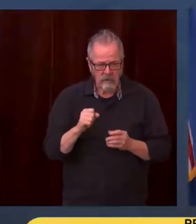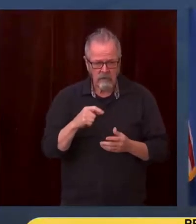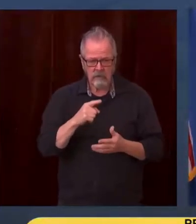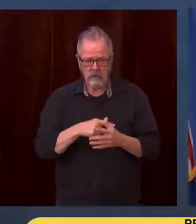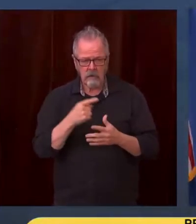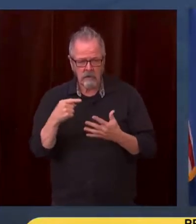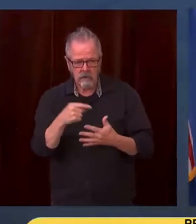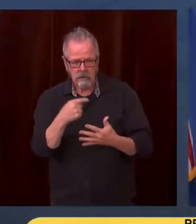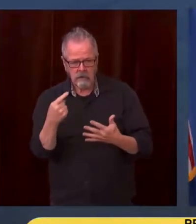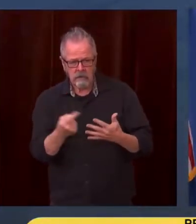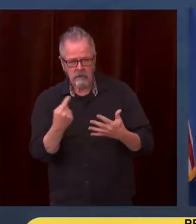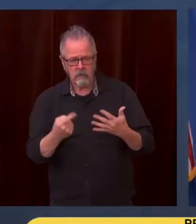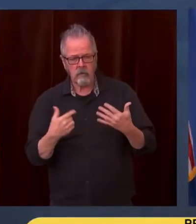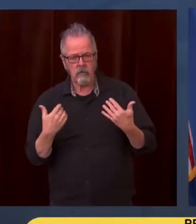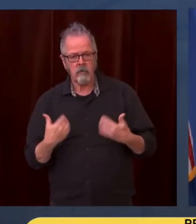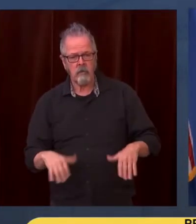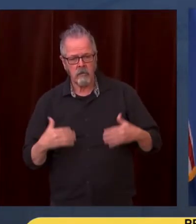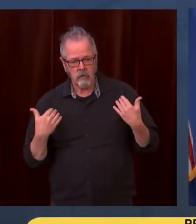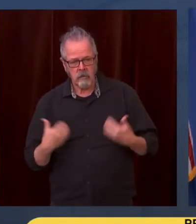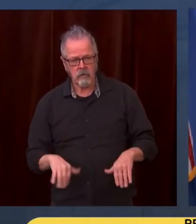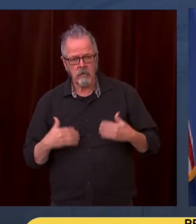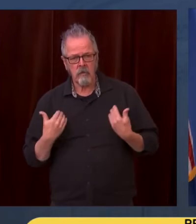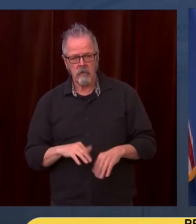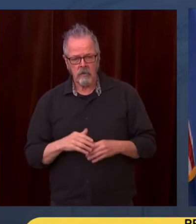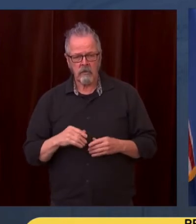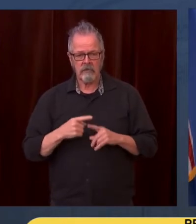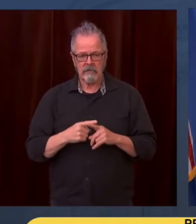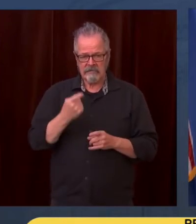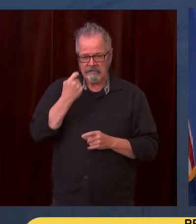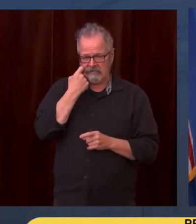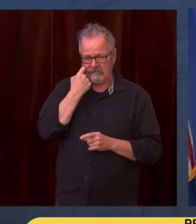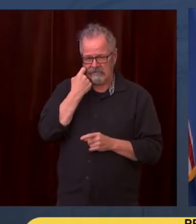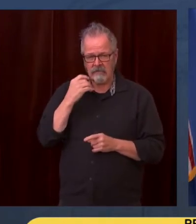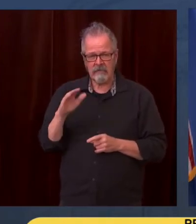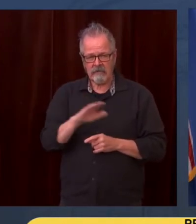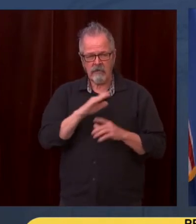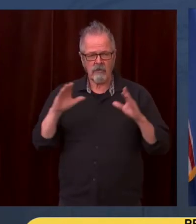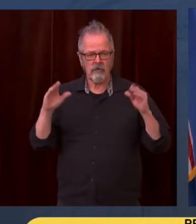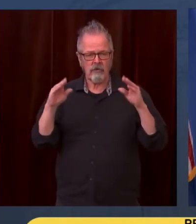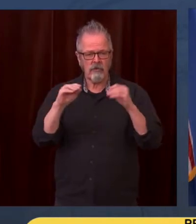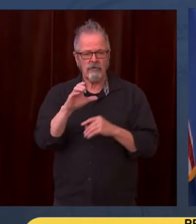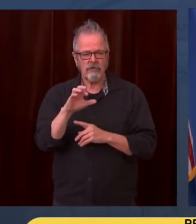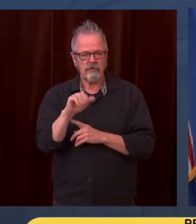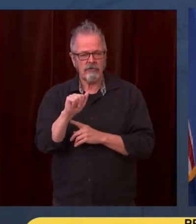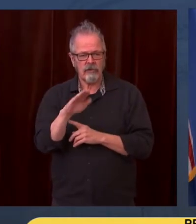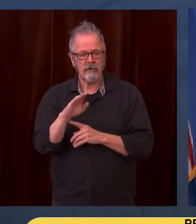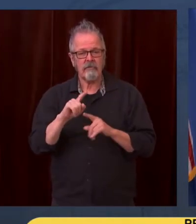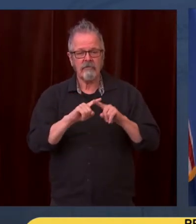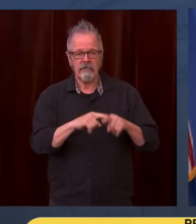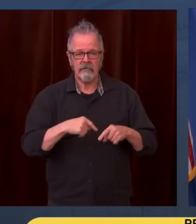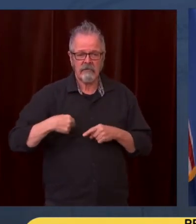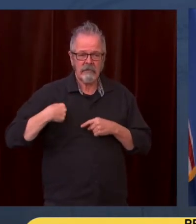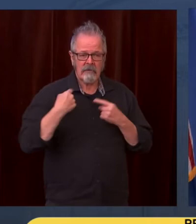in part because of warming waters, because of climate change. And I think what we saw during the last couple of weeks is the